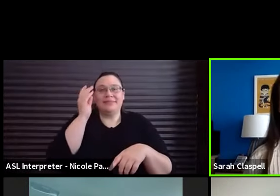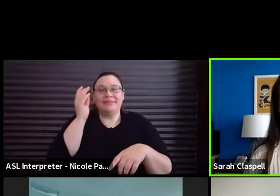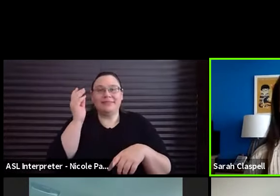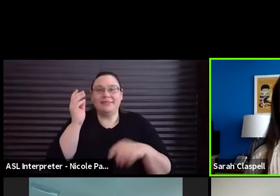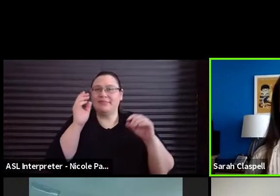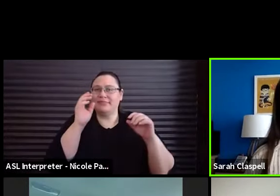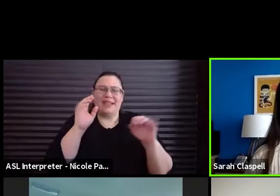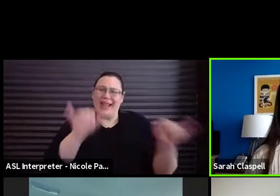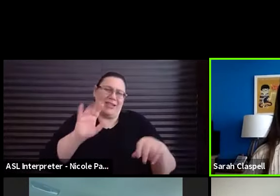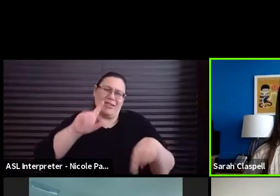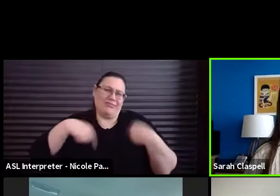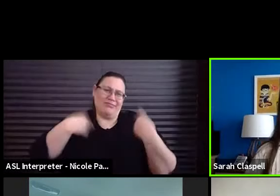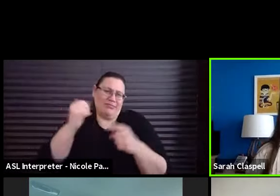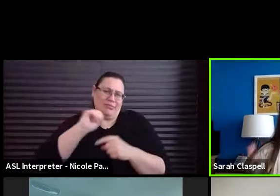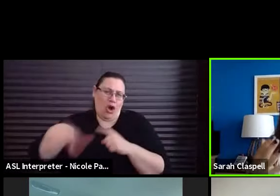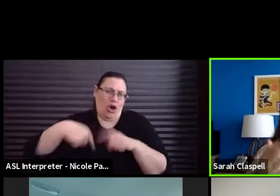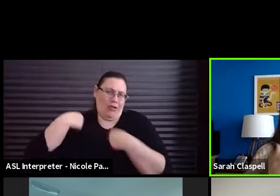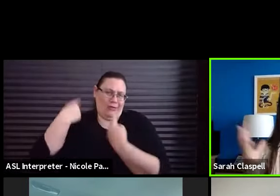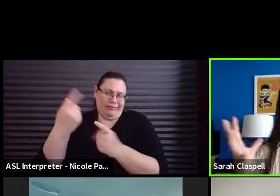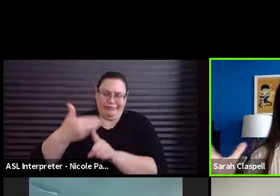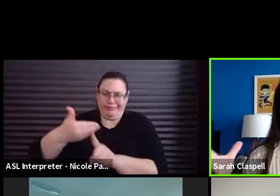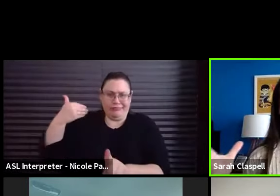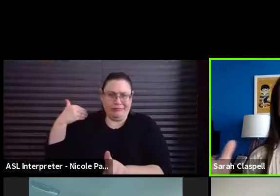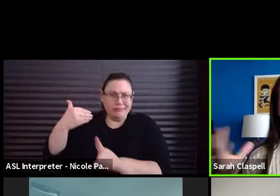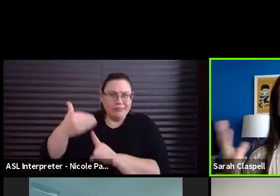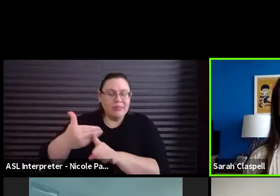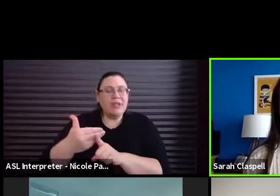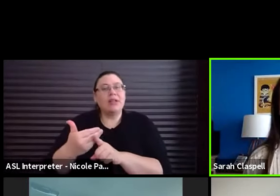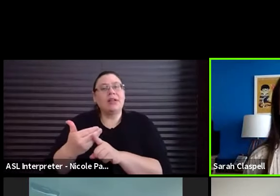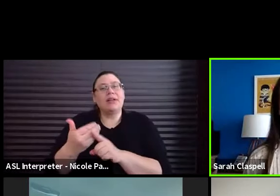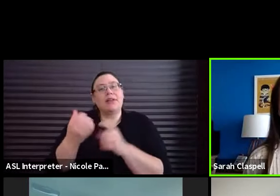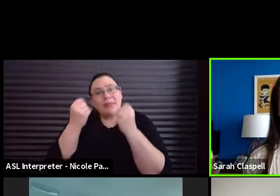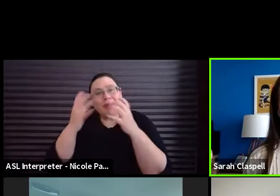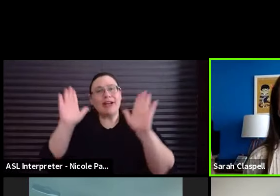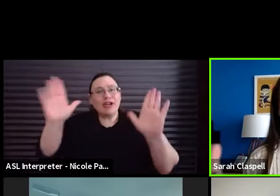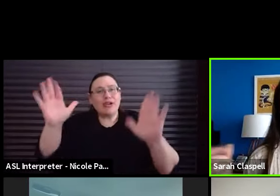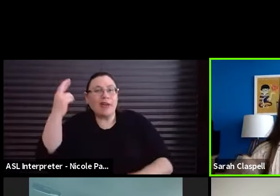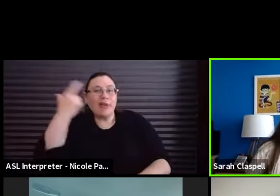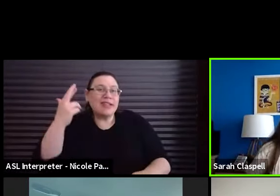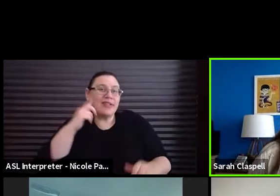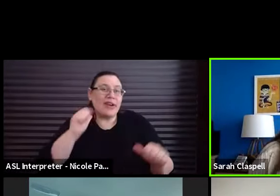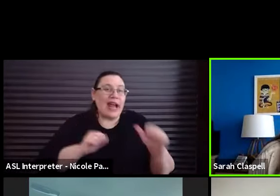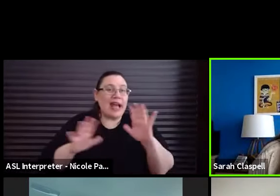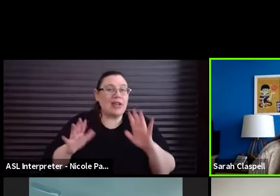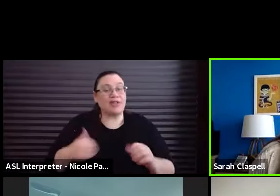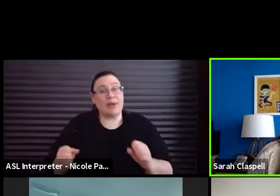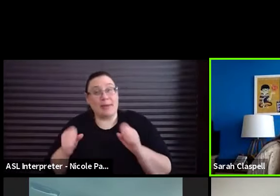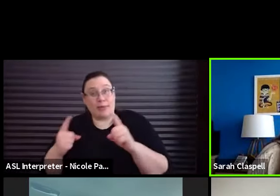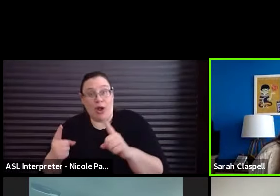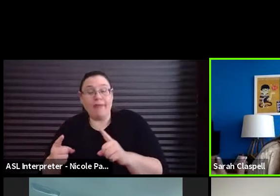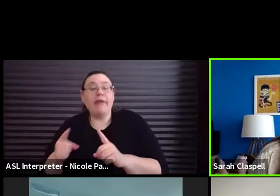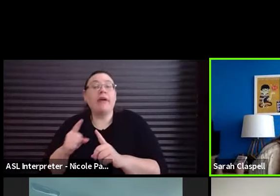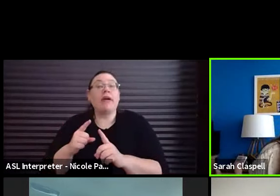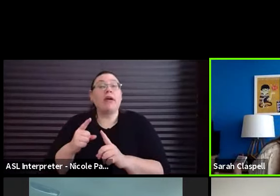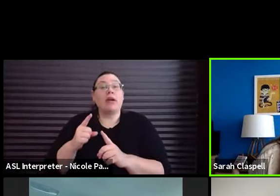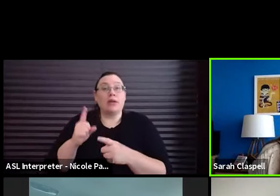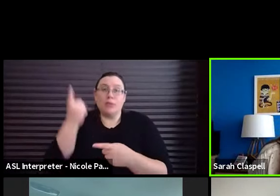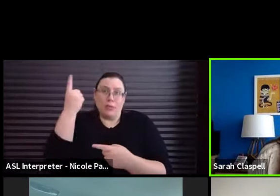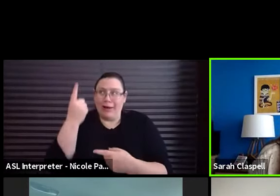all of these exercises, there's a lot of great reasons for actors to do improv. One of them is, it's fun.